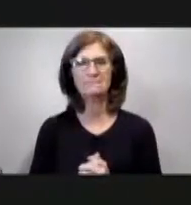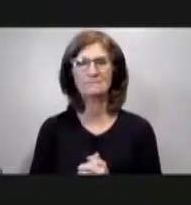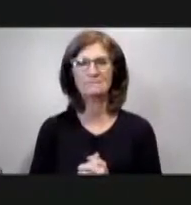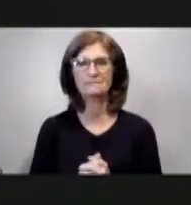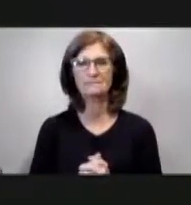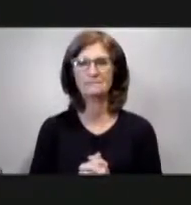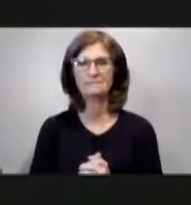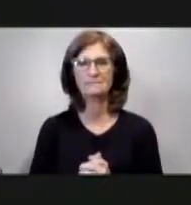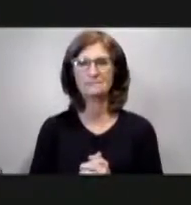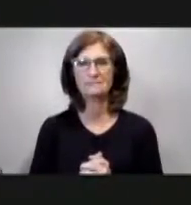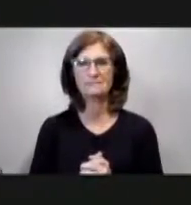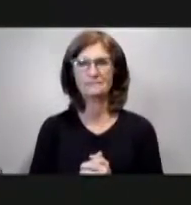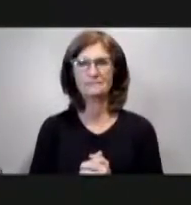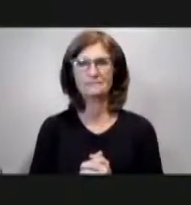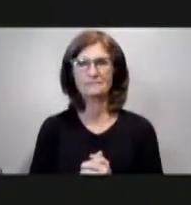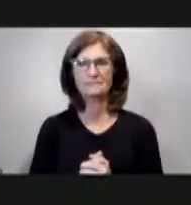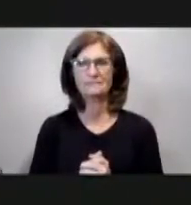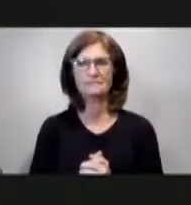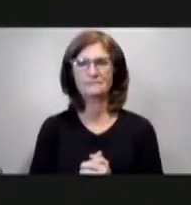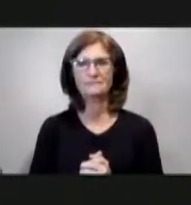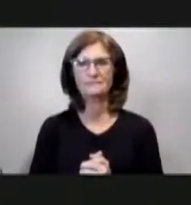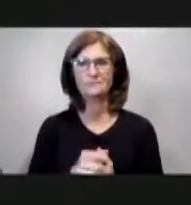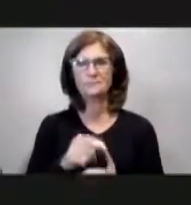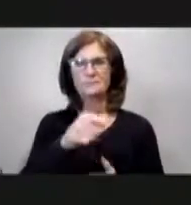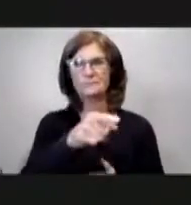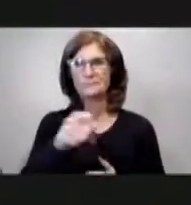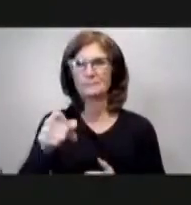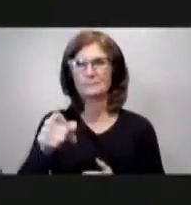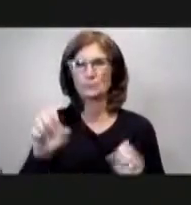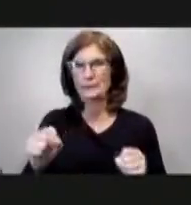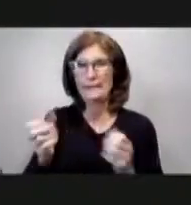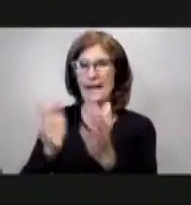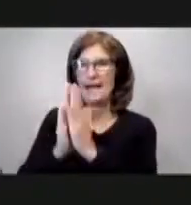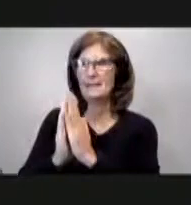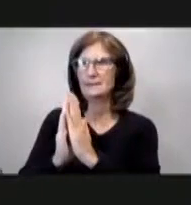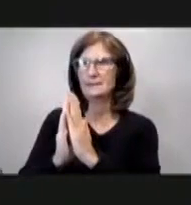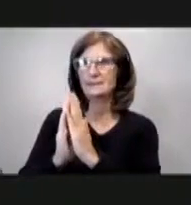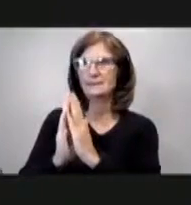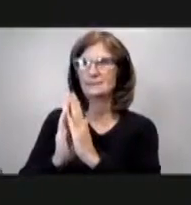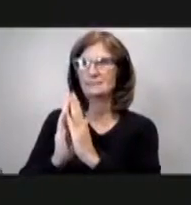divided in the condo he asked for karen abrams or angel dash